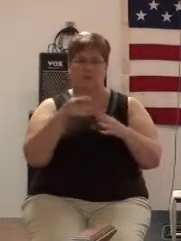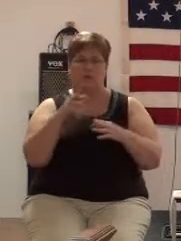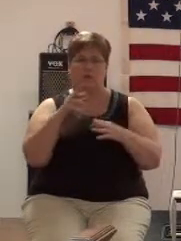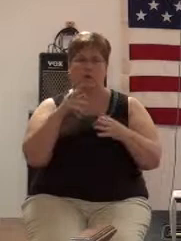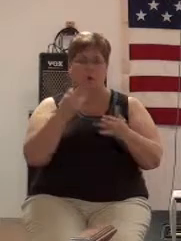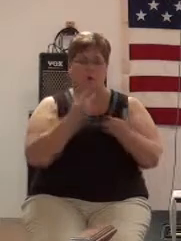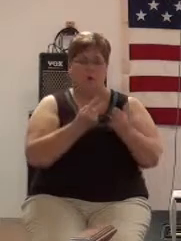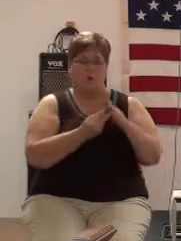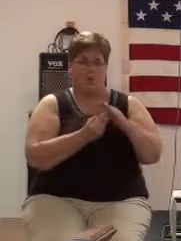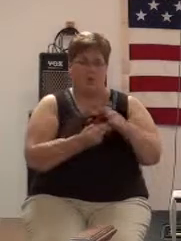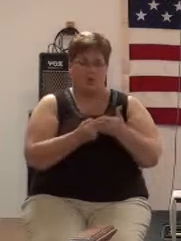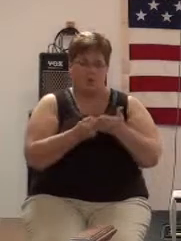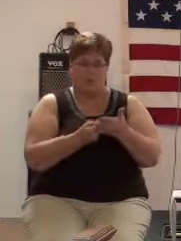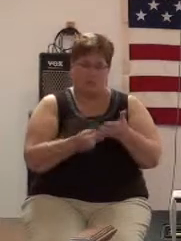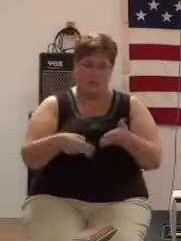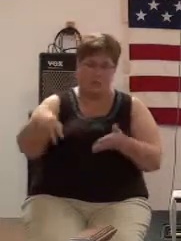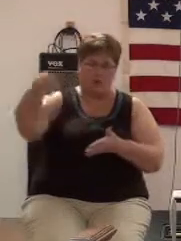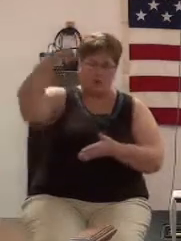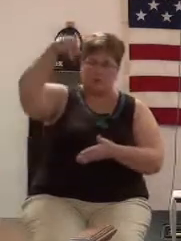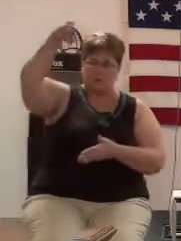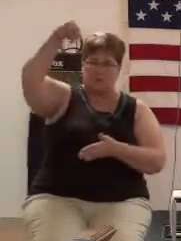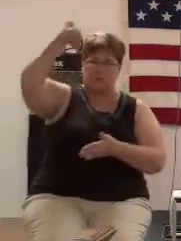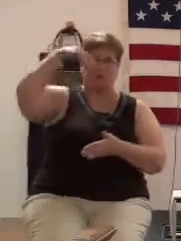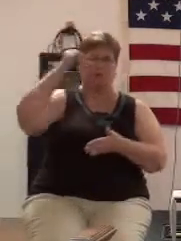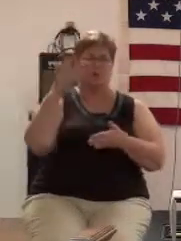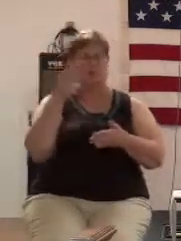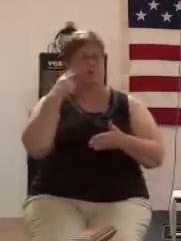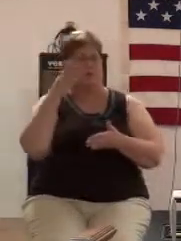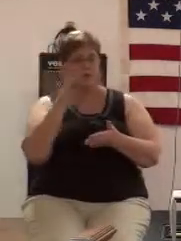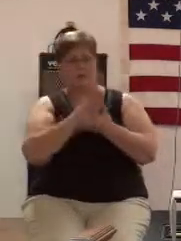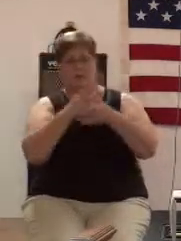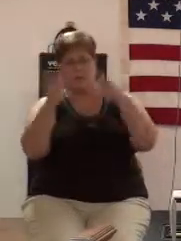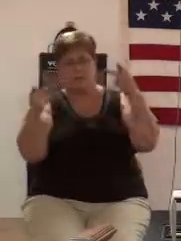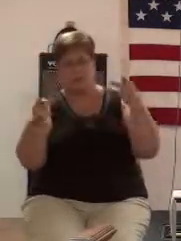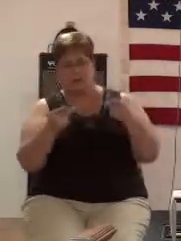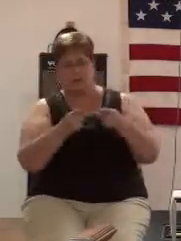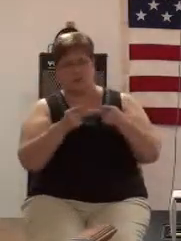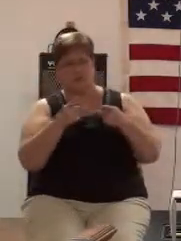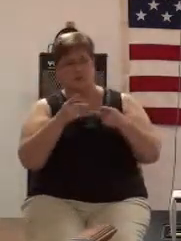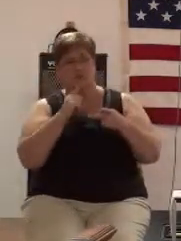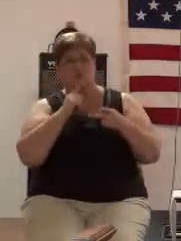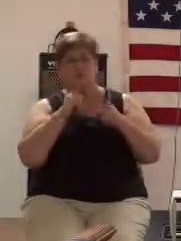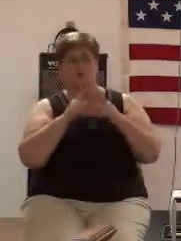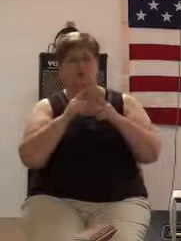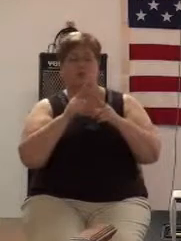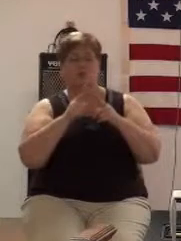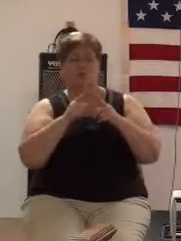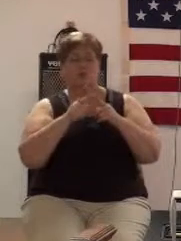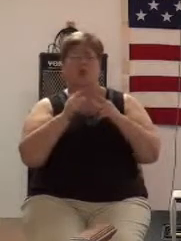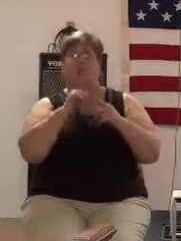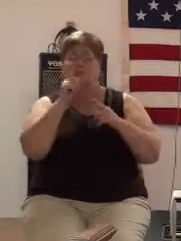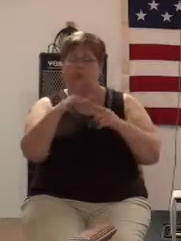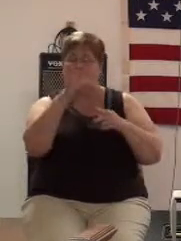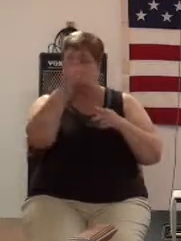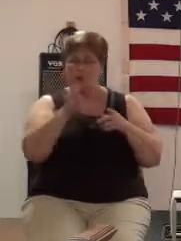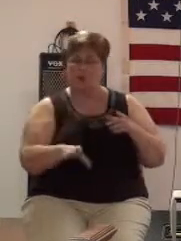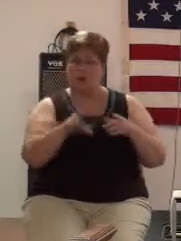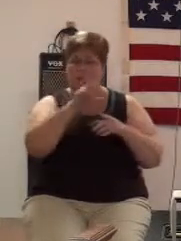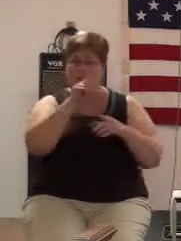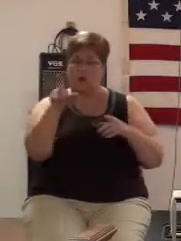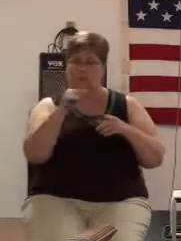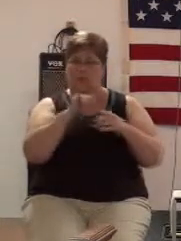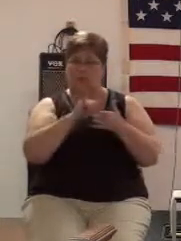we see the stopping place to be the cross when it's not the stopping place you see the stopping